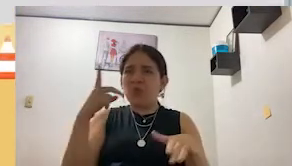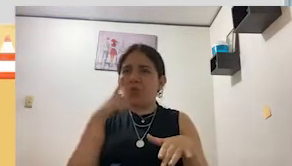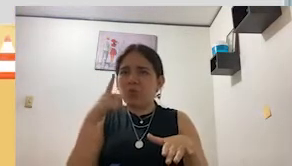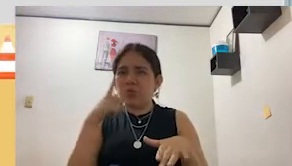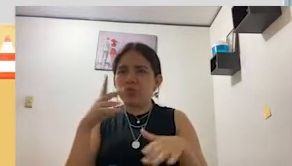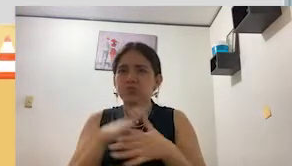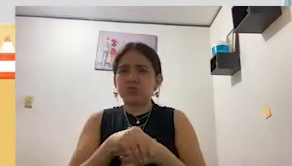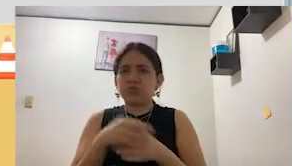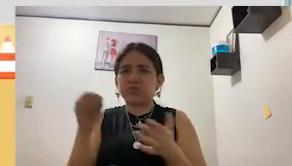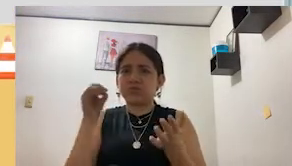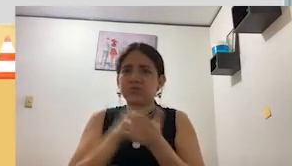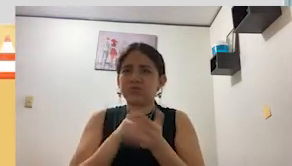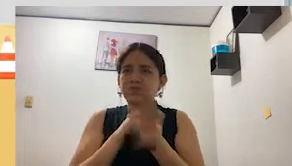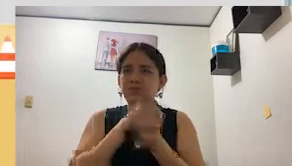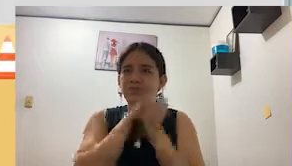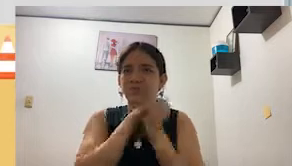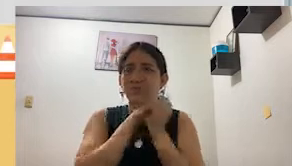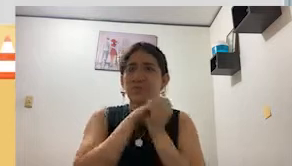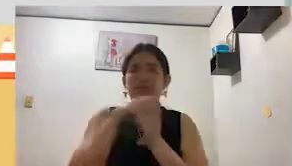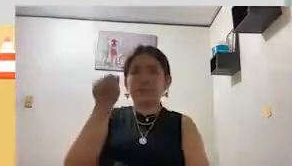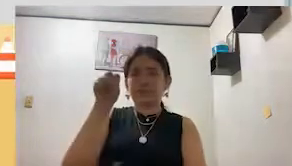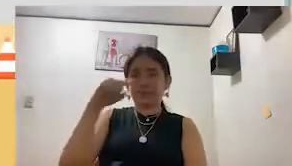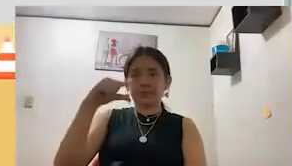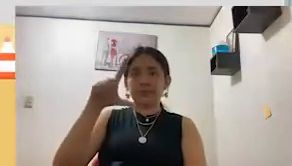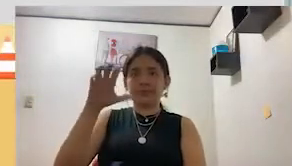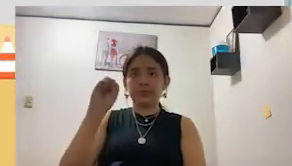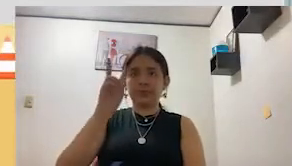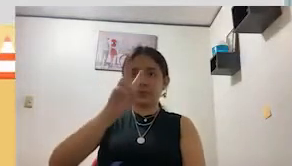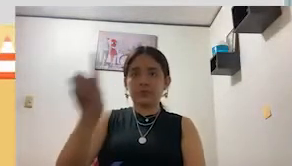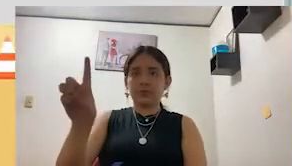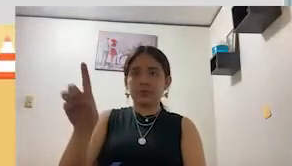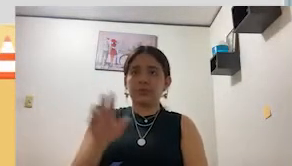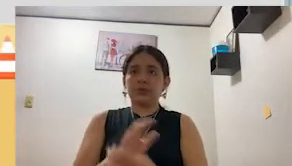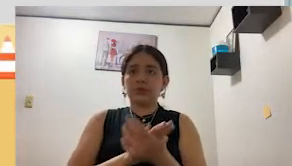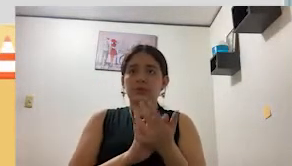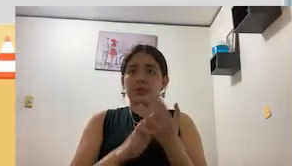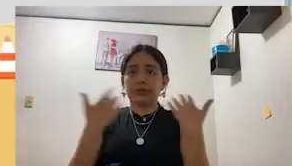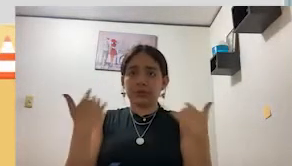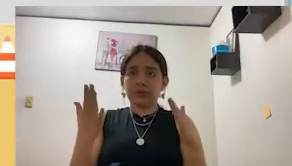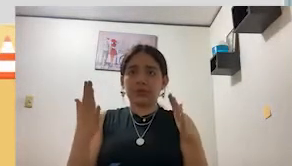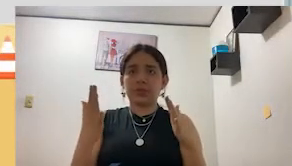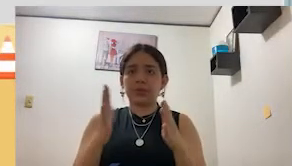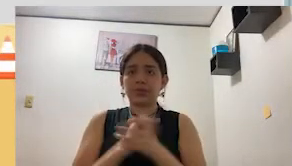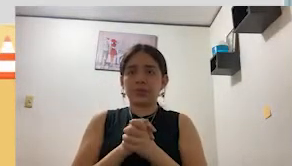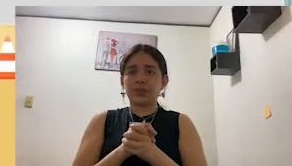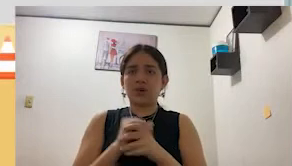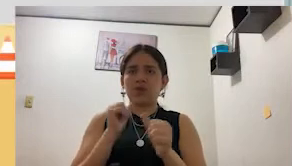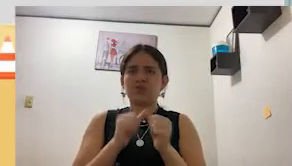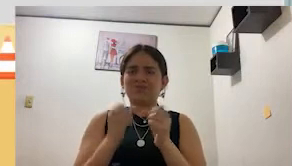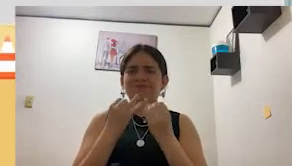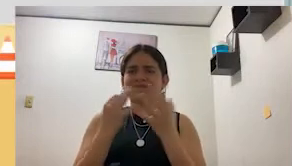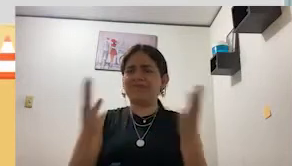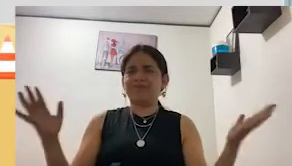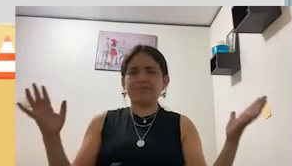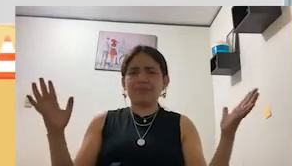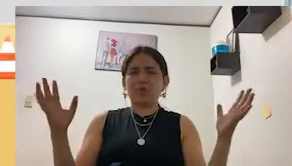results. These materials are viable for using construction, however, they do not have the same characteristics as conventional